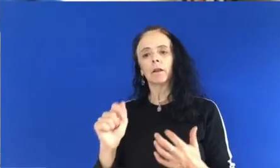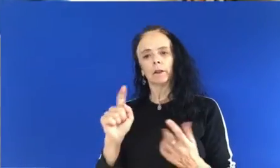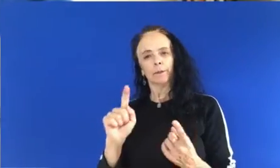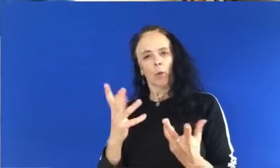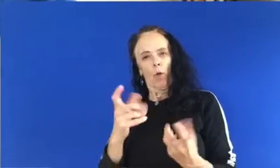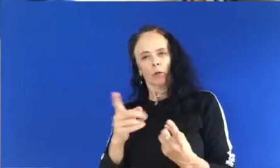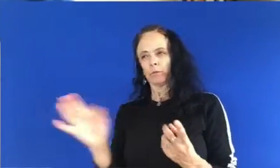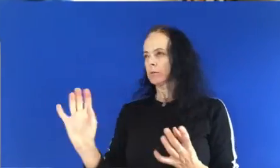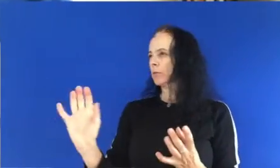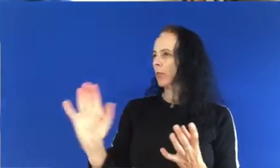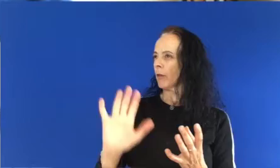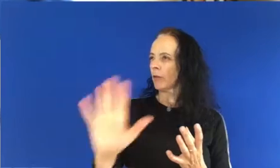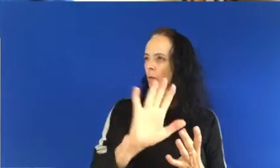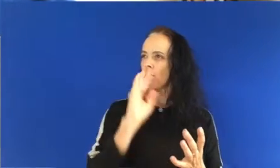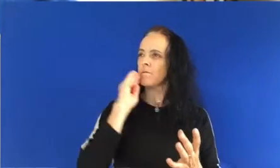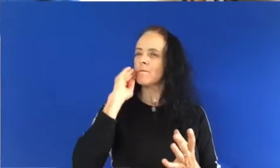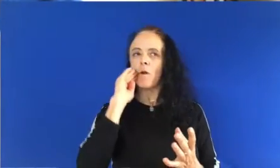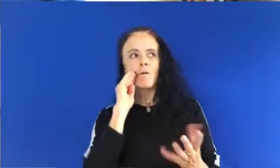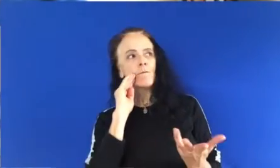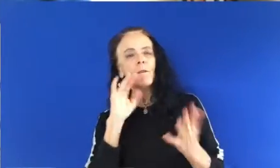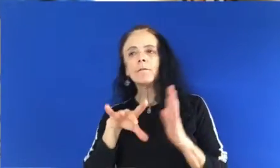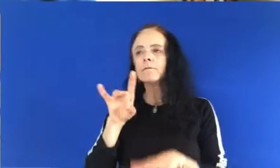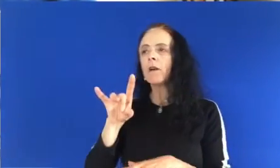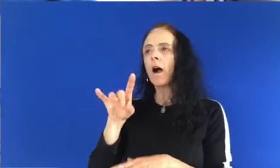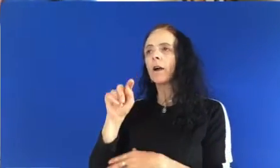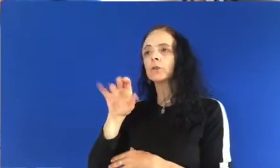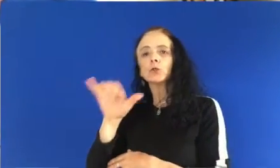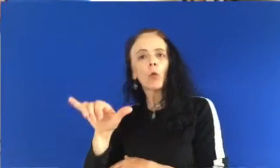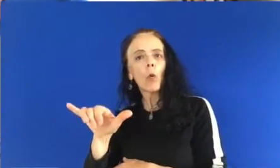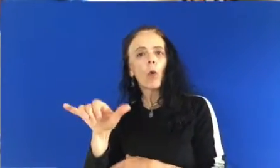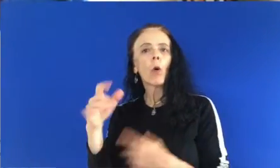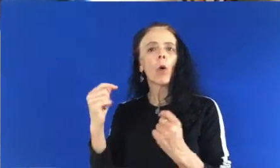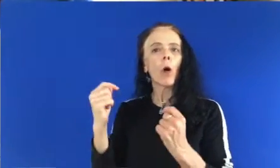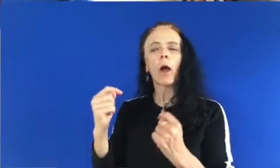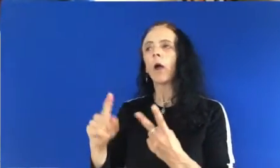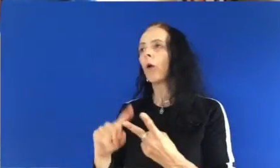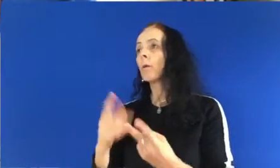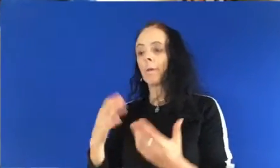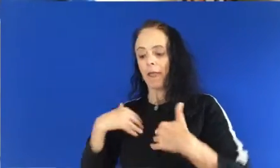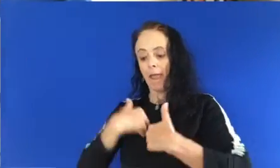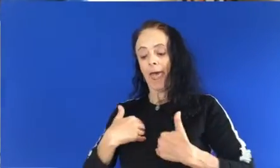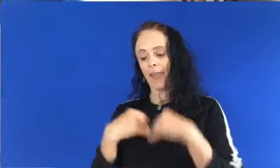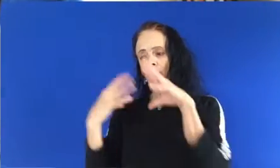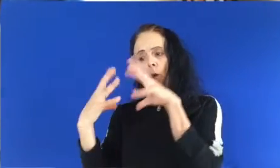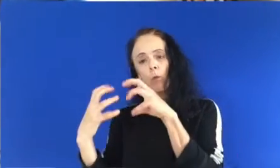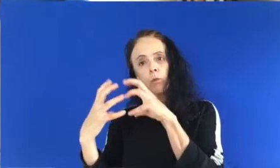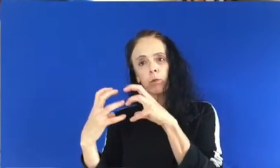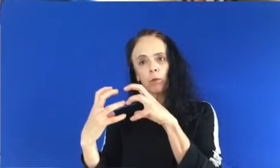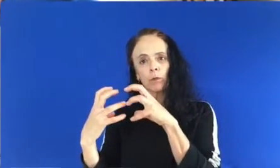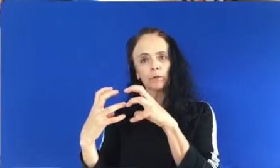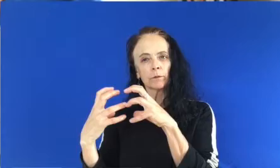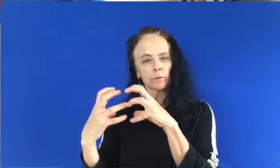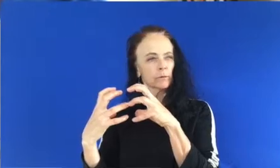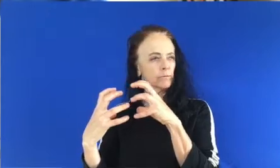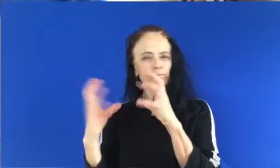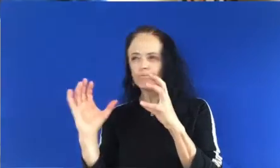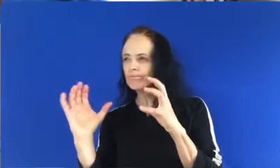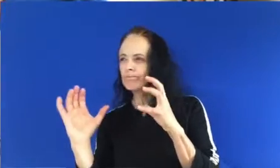You are going to find a toy or a stuffed animal. Agarre un